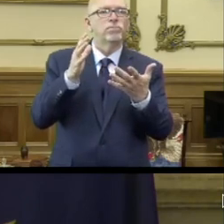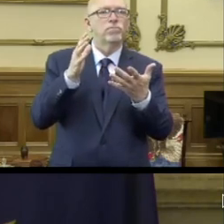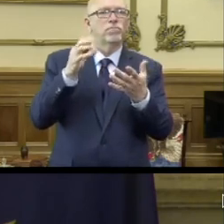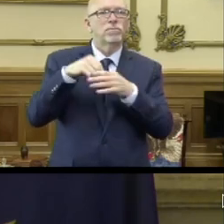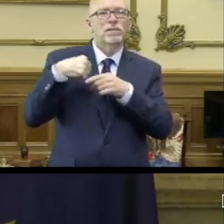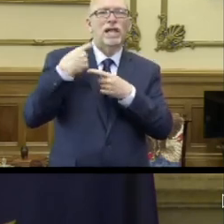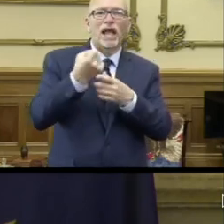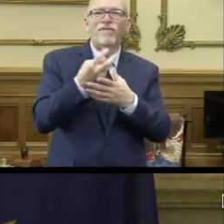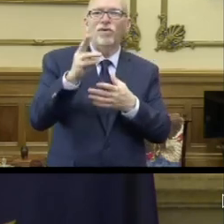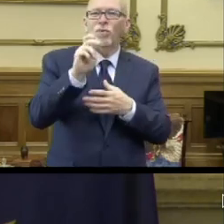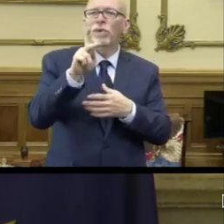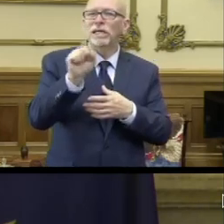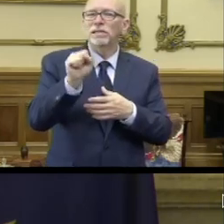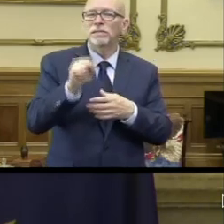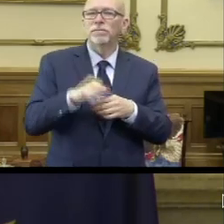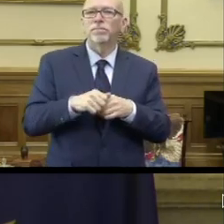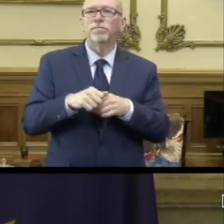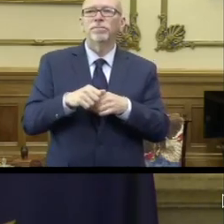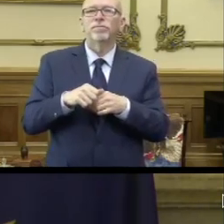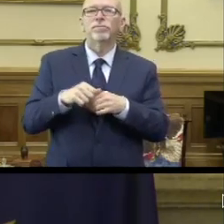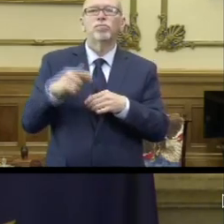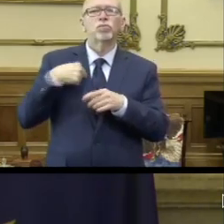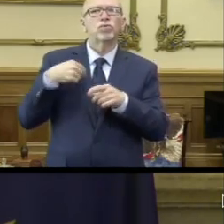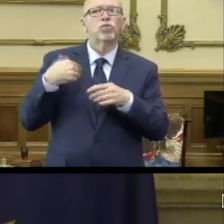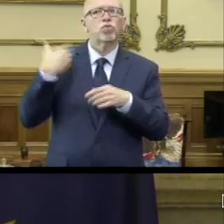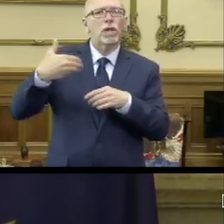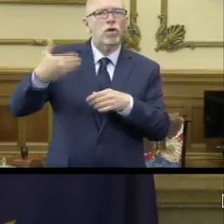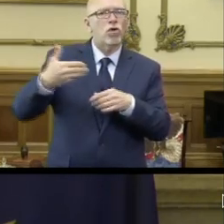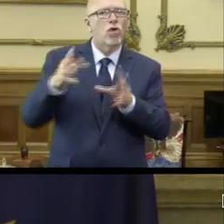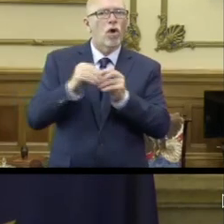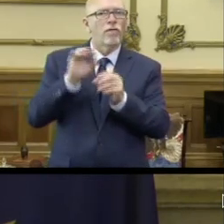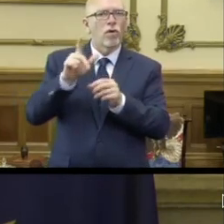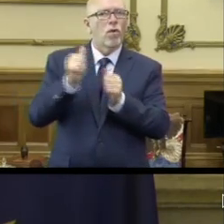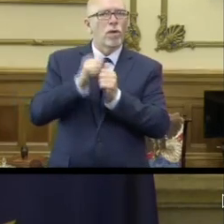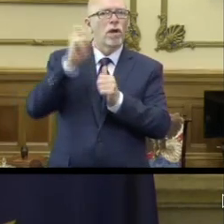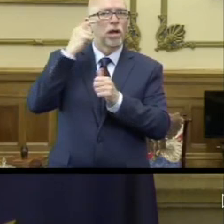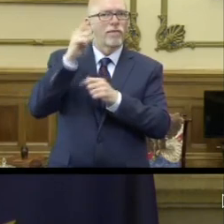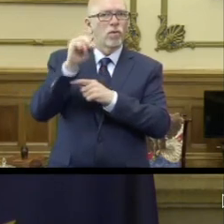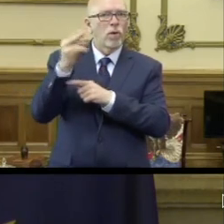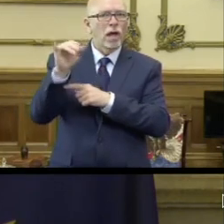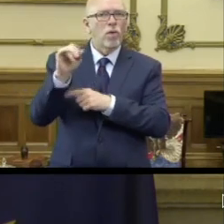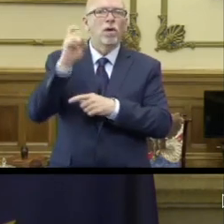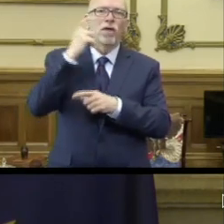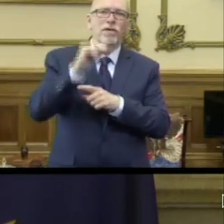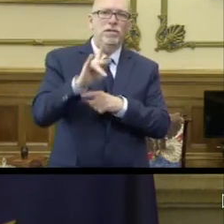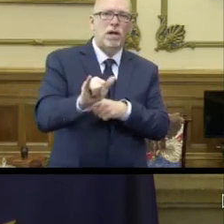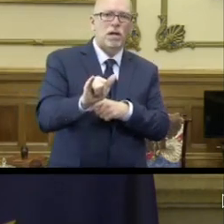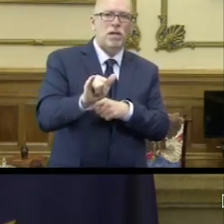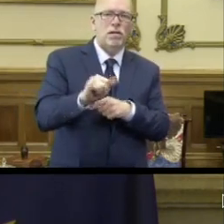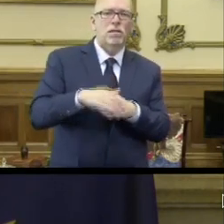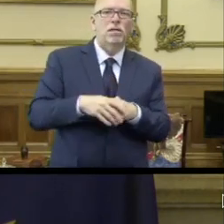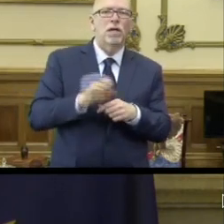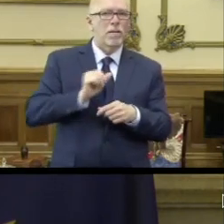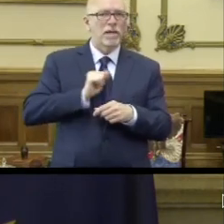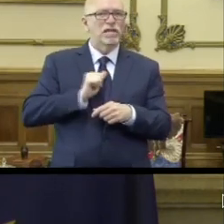past few weeks, actually. I've been on regular conference calls with the governor of Ohio and the governor of Kentucky and myself. And so that